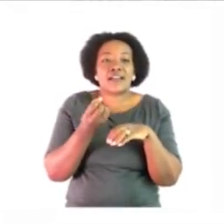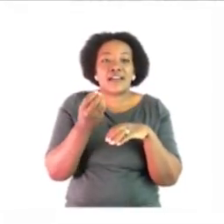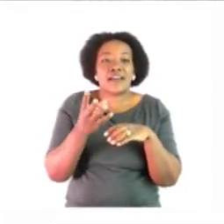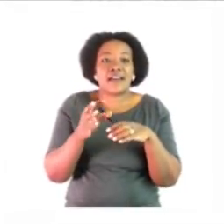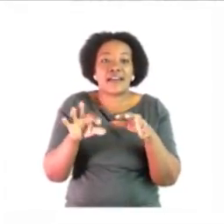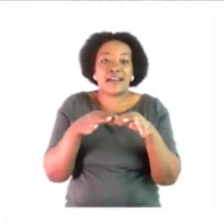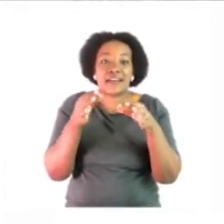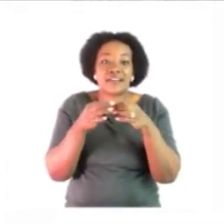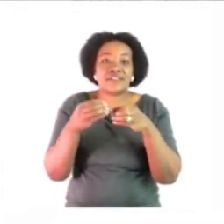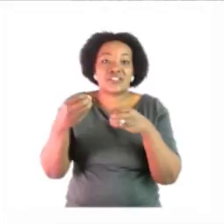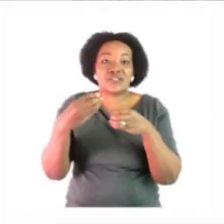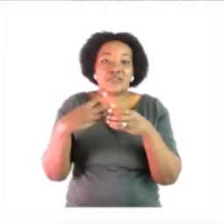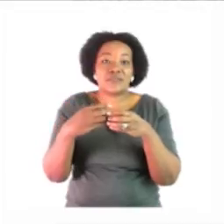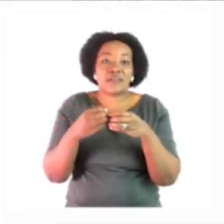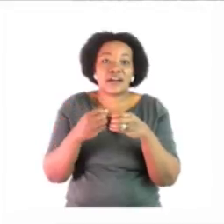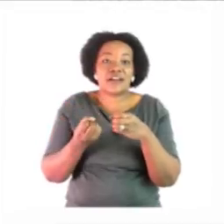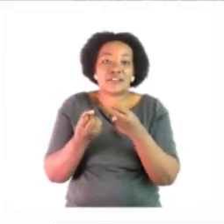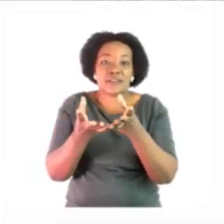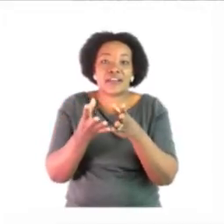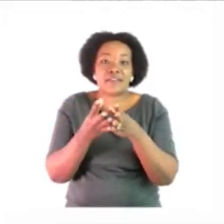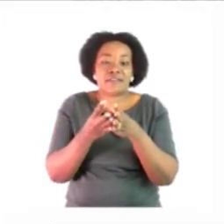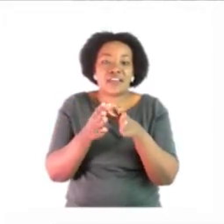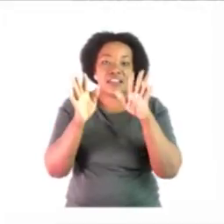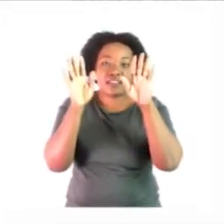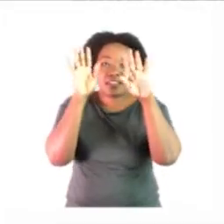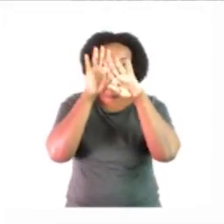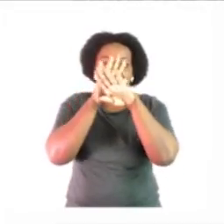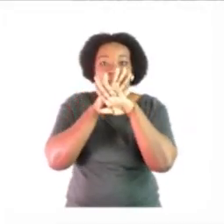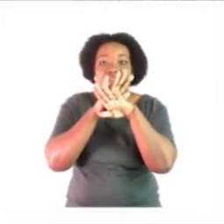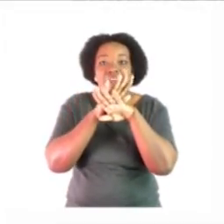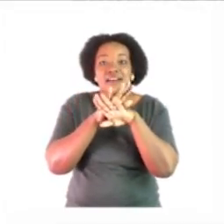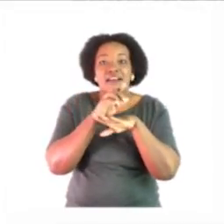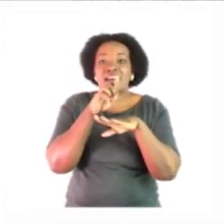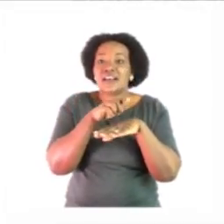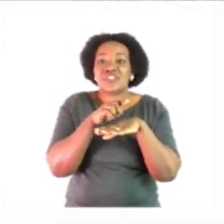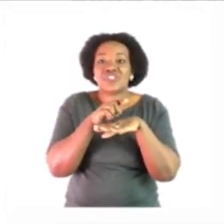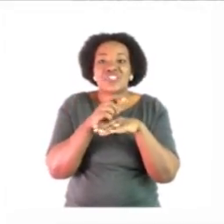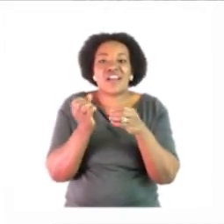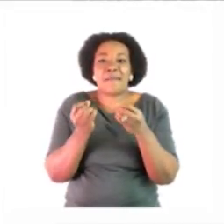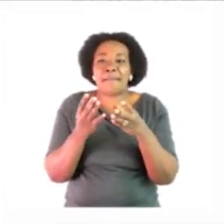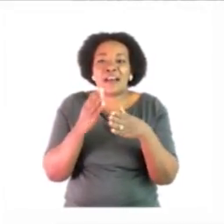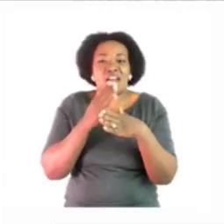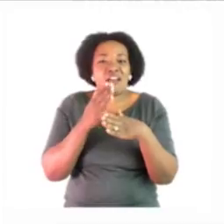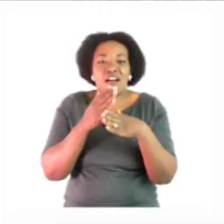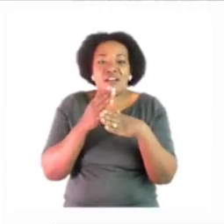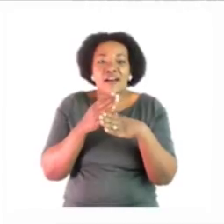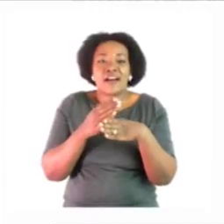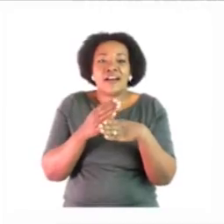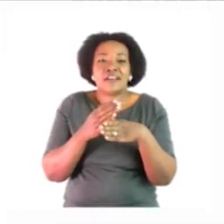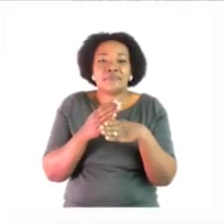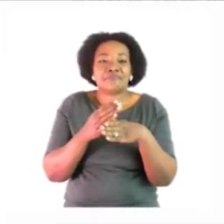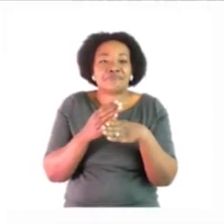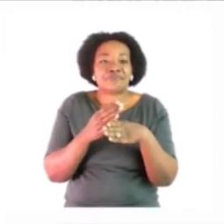from her husband in the evenings mrs guriras has a lot of jobs to do she